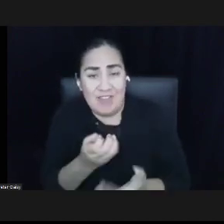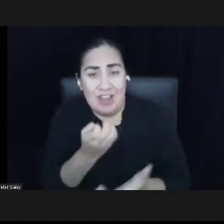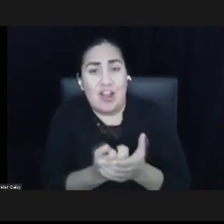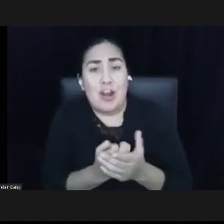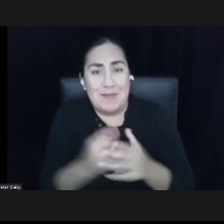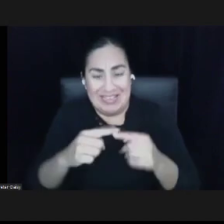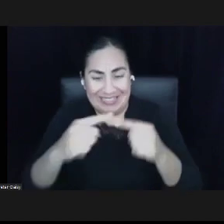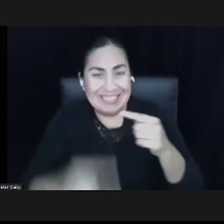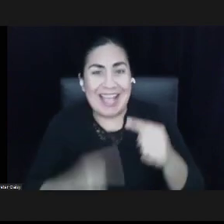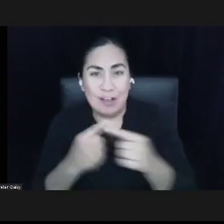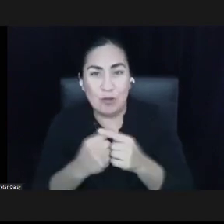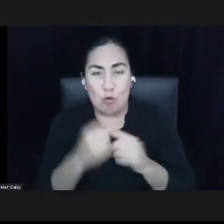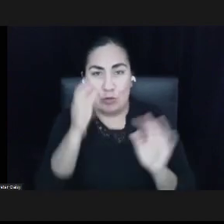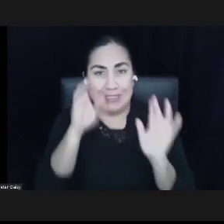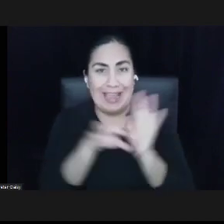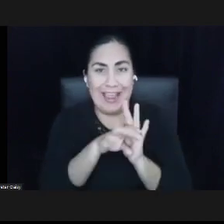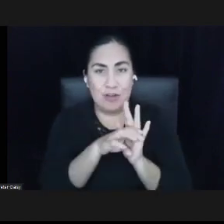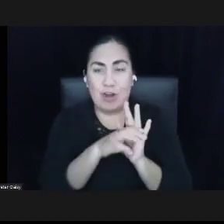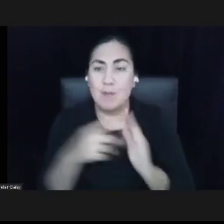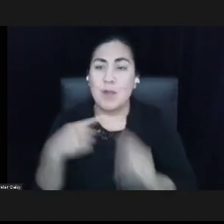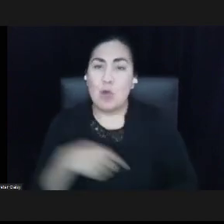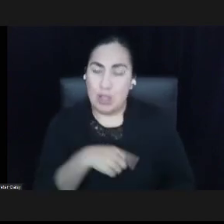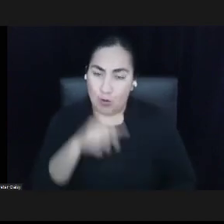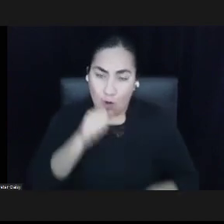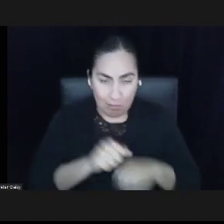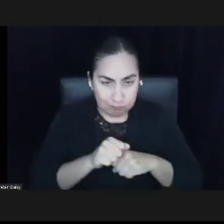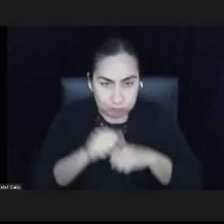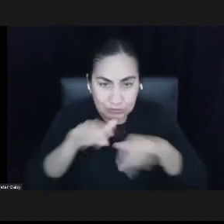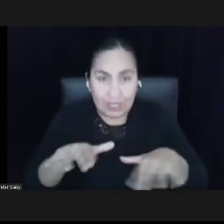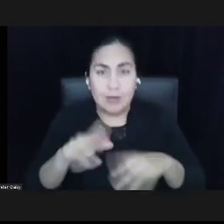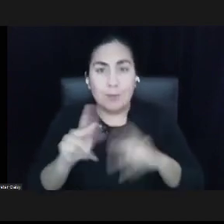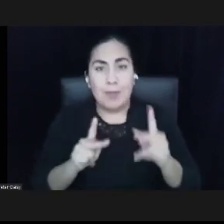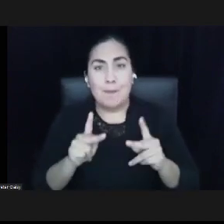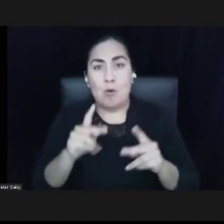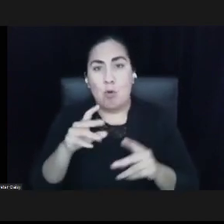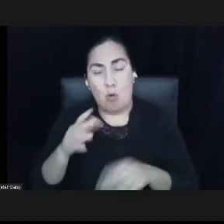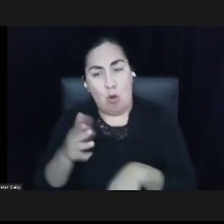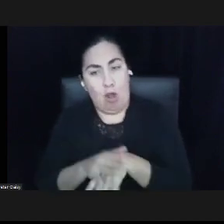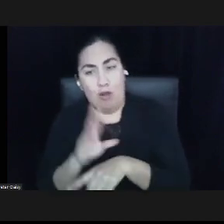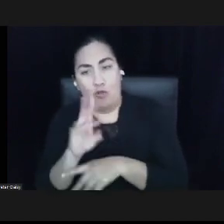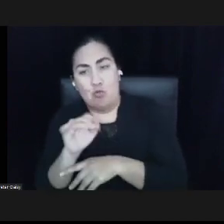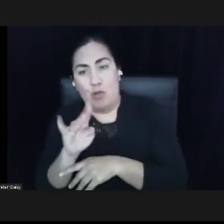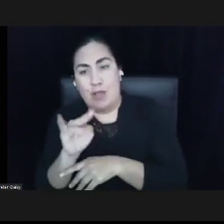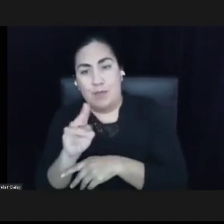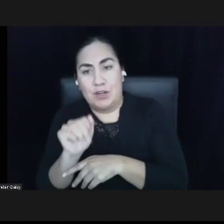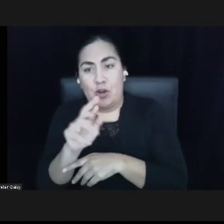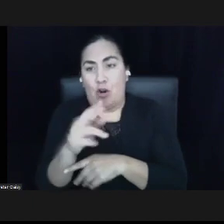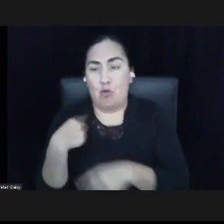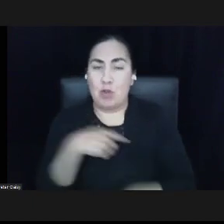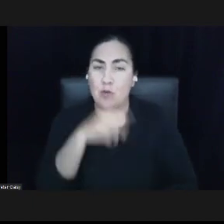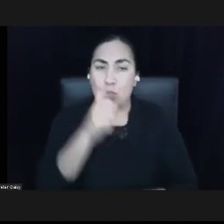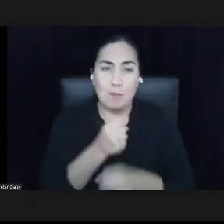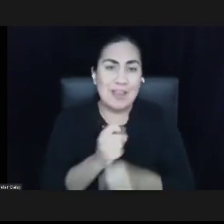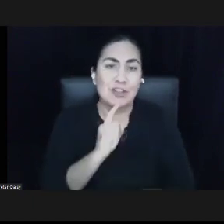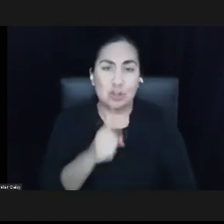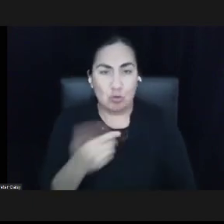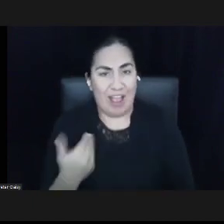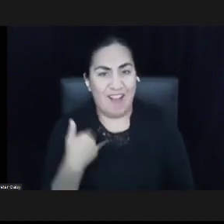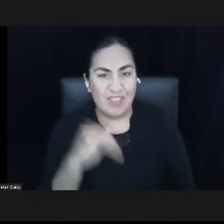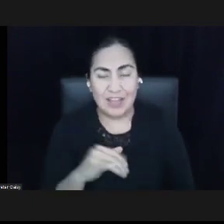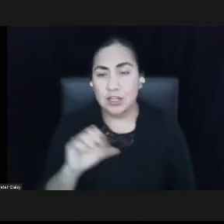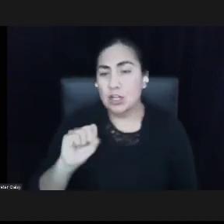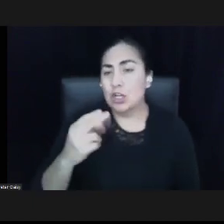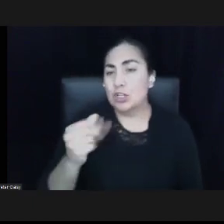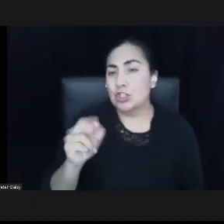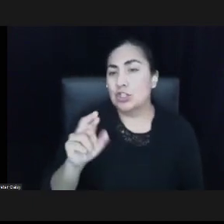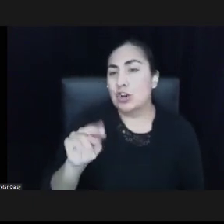sure to send that out to folks who are on the webinar and registered. We'll make sure that you have that. Sharnita, your presentation was great